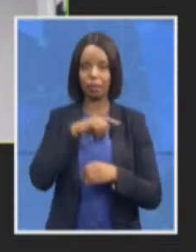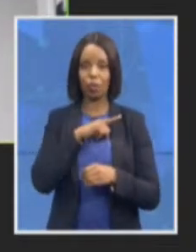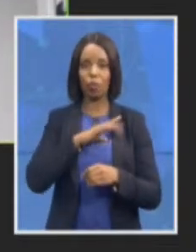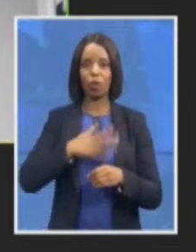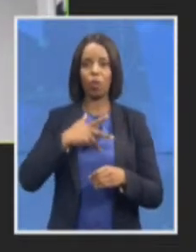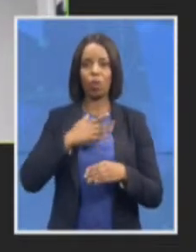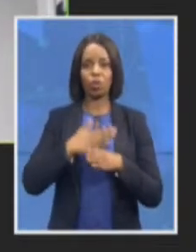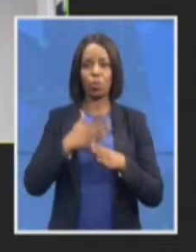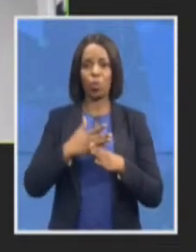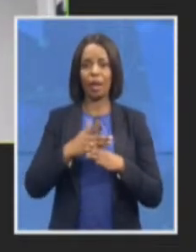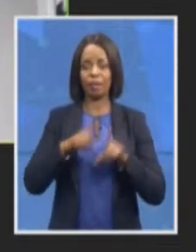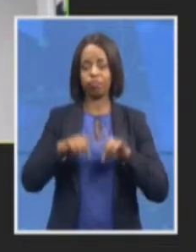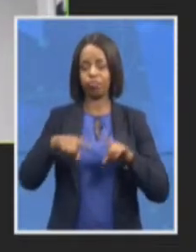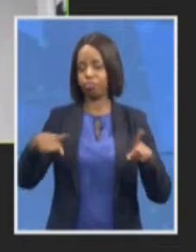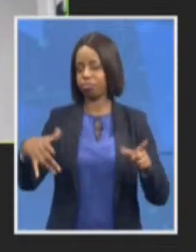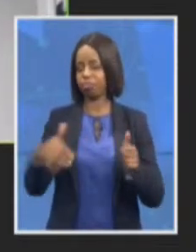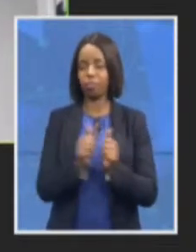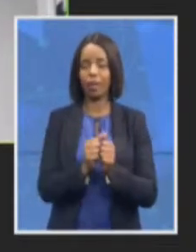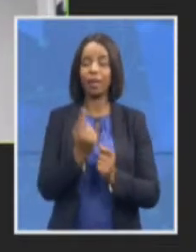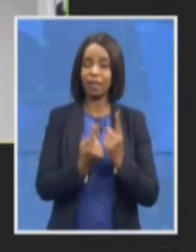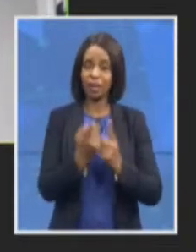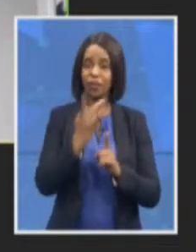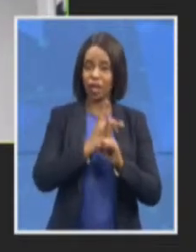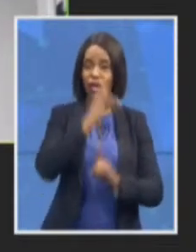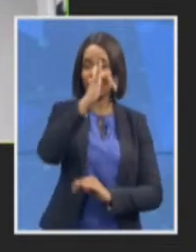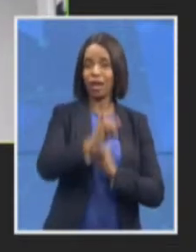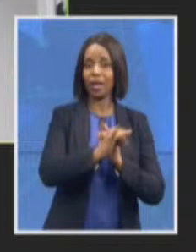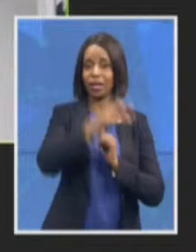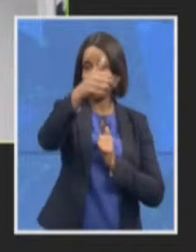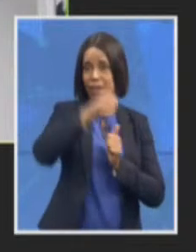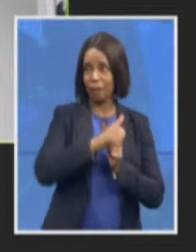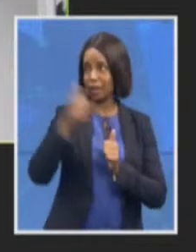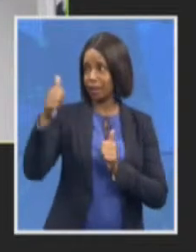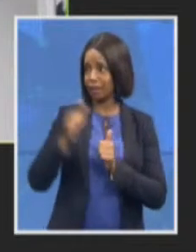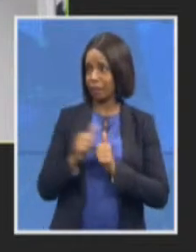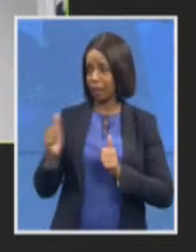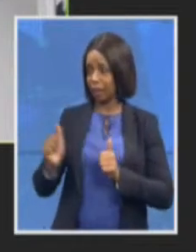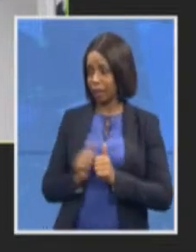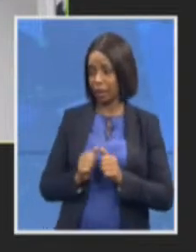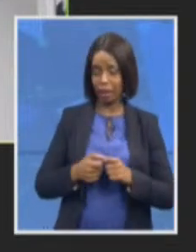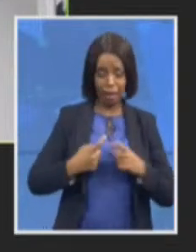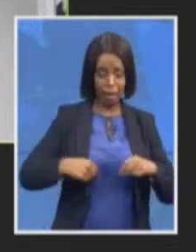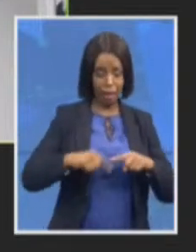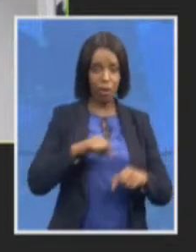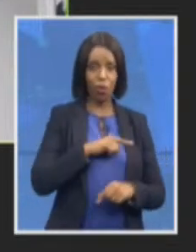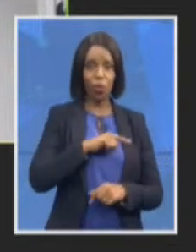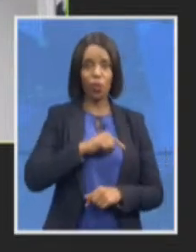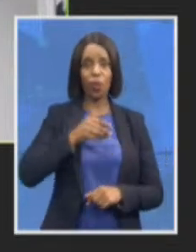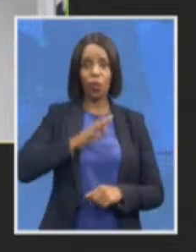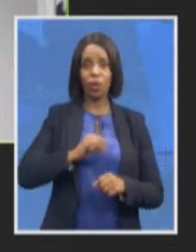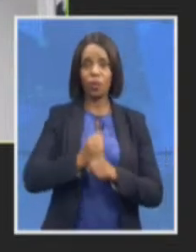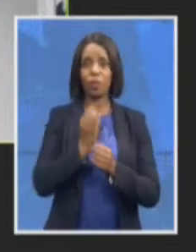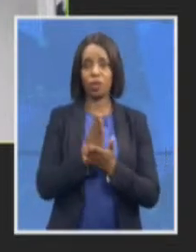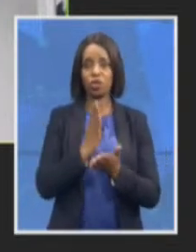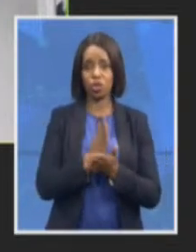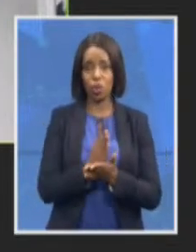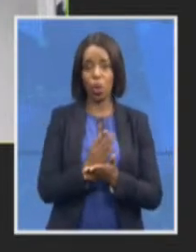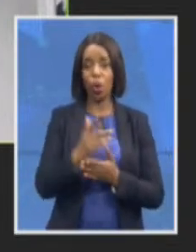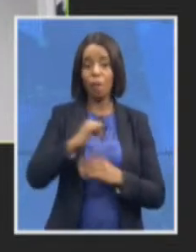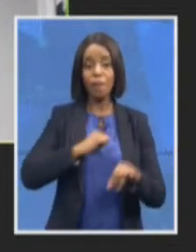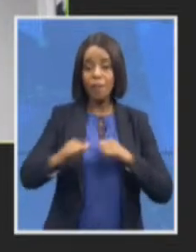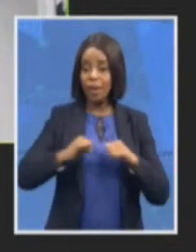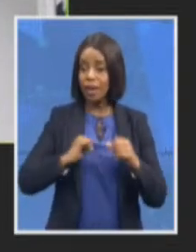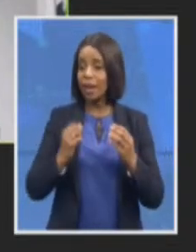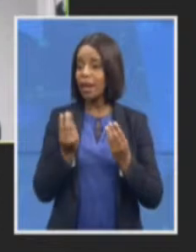to make sure that we are able to really make impact with regard to recovery of stolen funds from South Africa